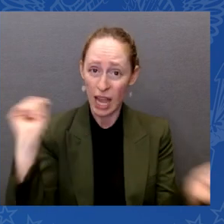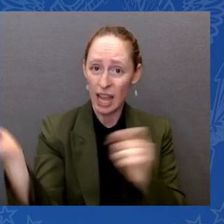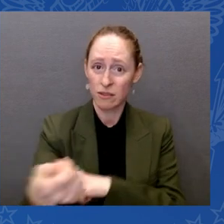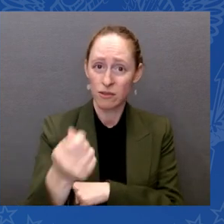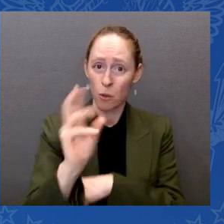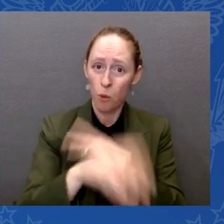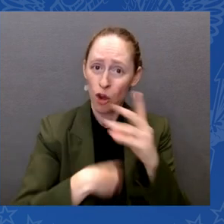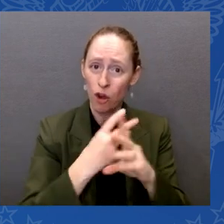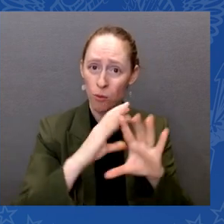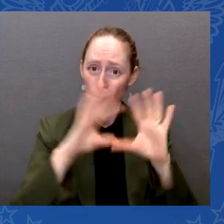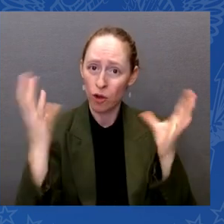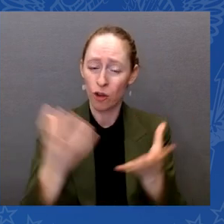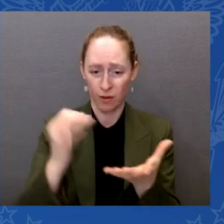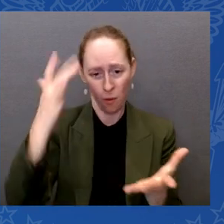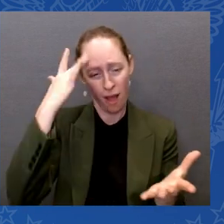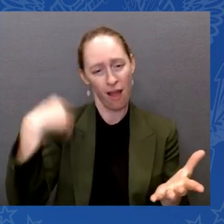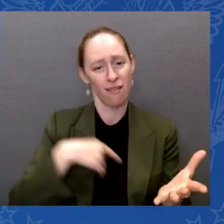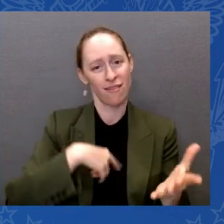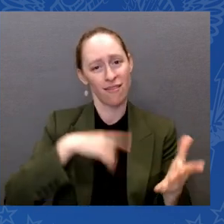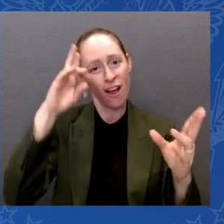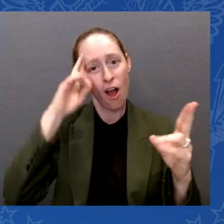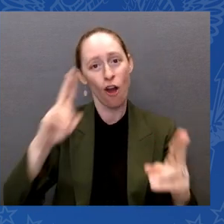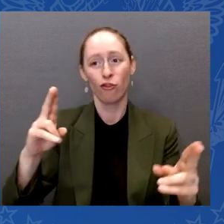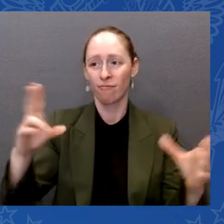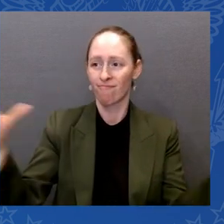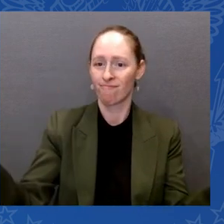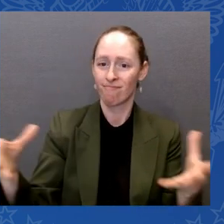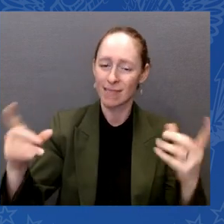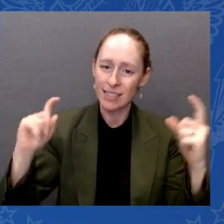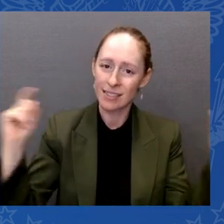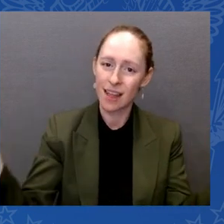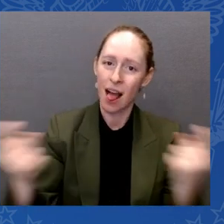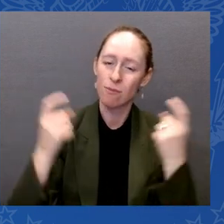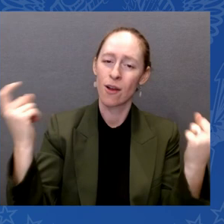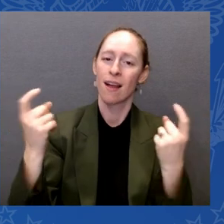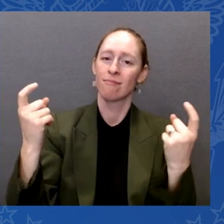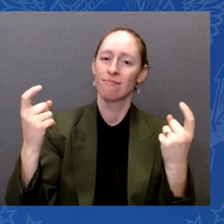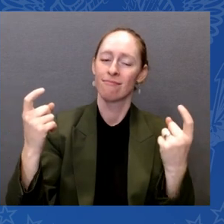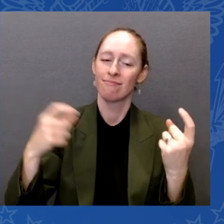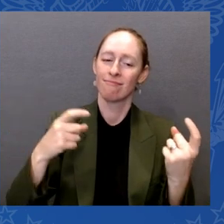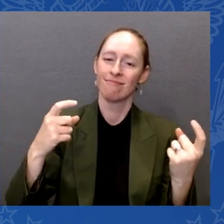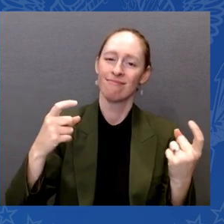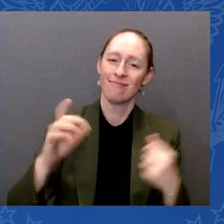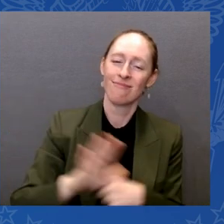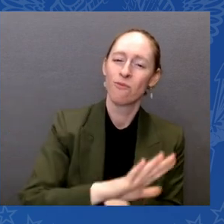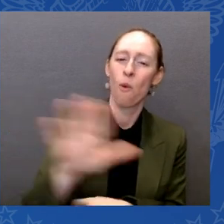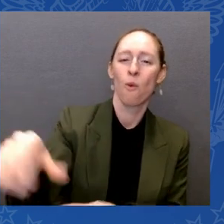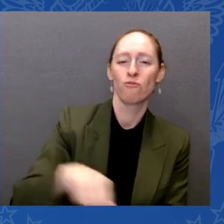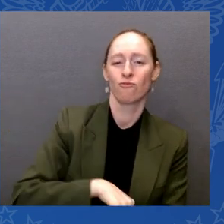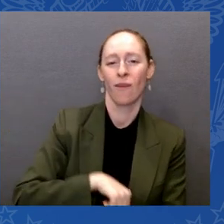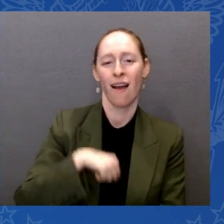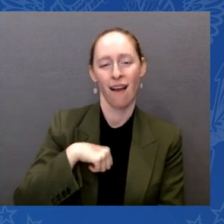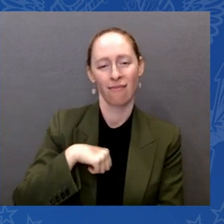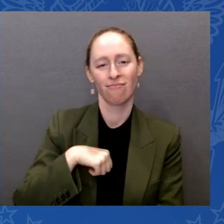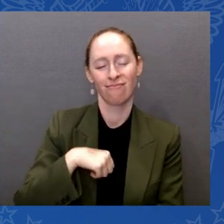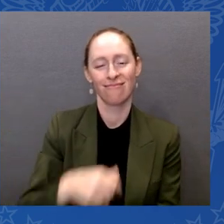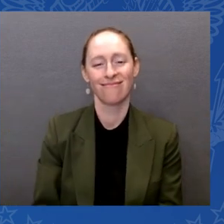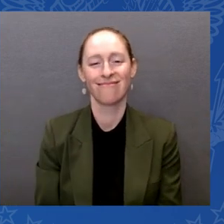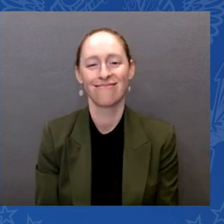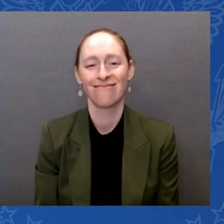power and your pride. So now please join me in welcoming a leader who is working